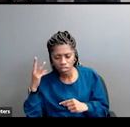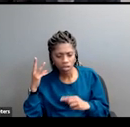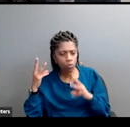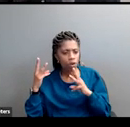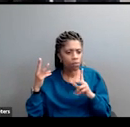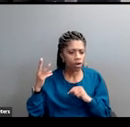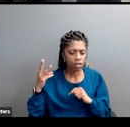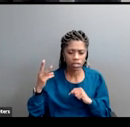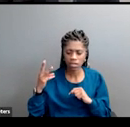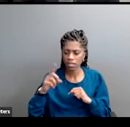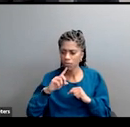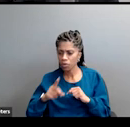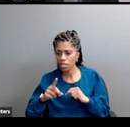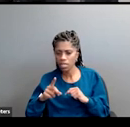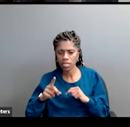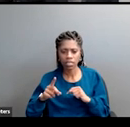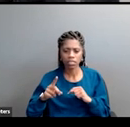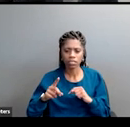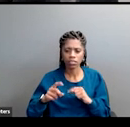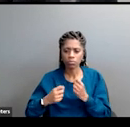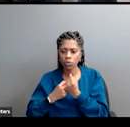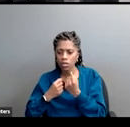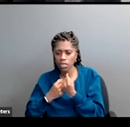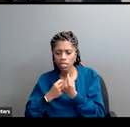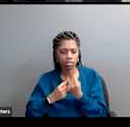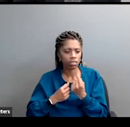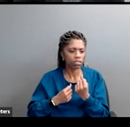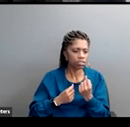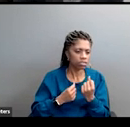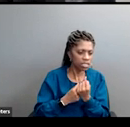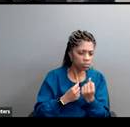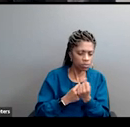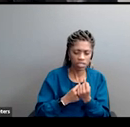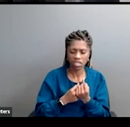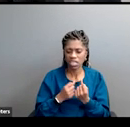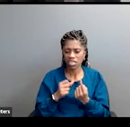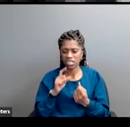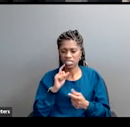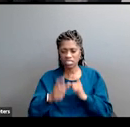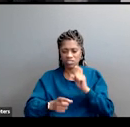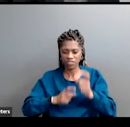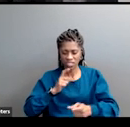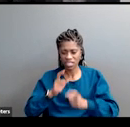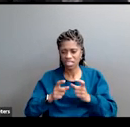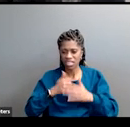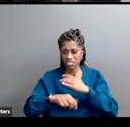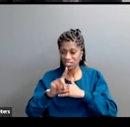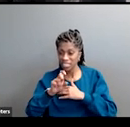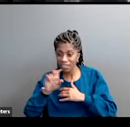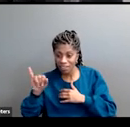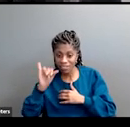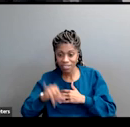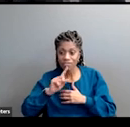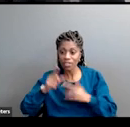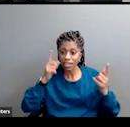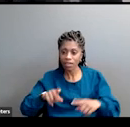engaged in, in woke politics or any of these philanthropies when they say diversity and inclusion? they really teaching hatred? They stop debating that nonsense